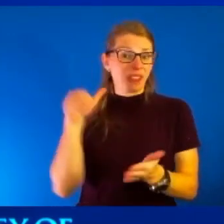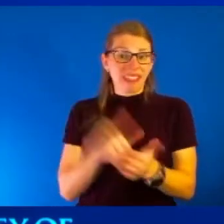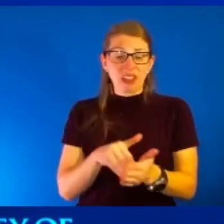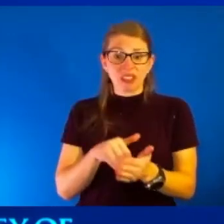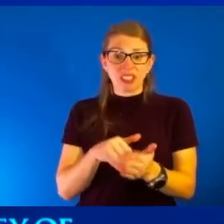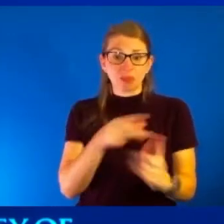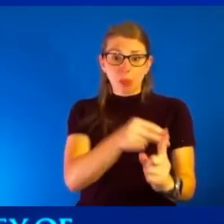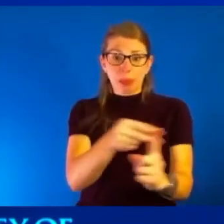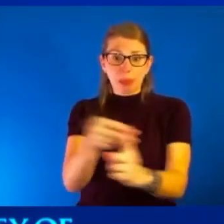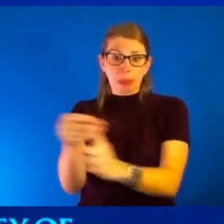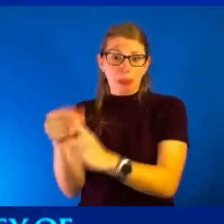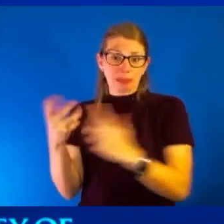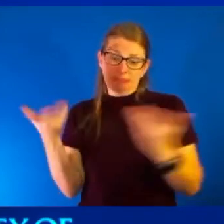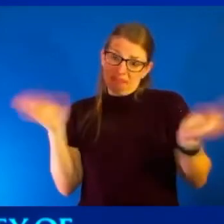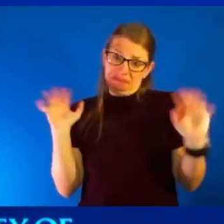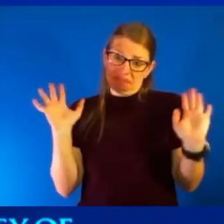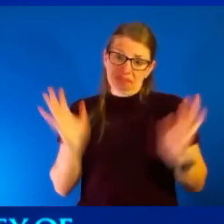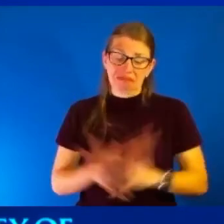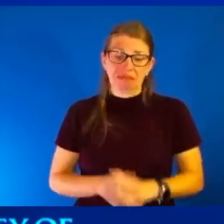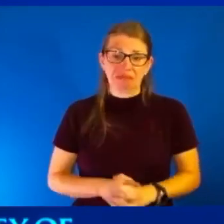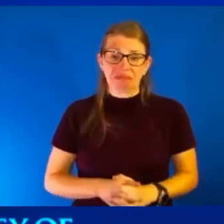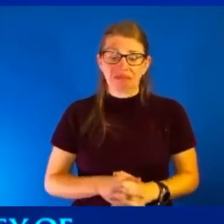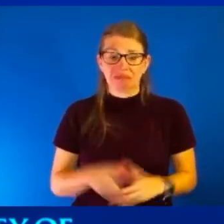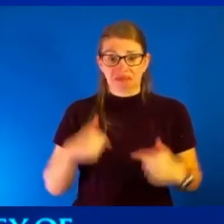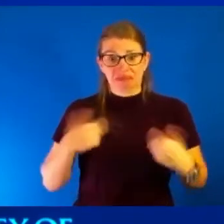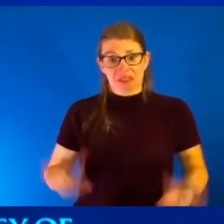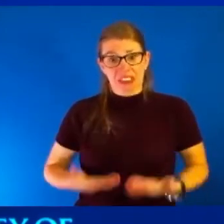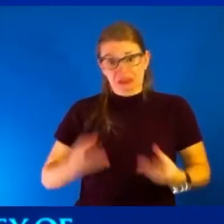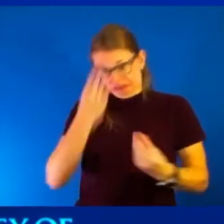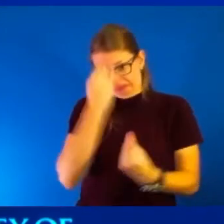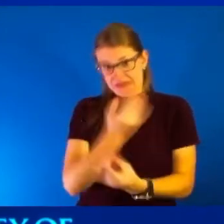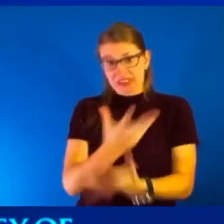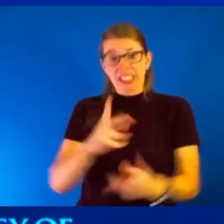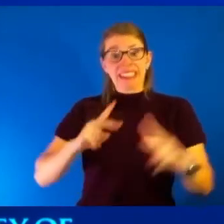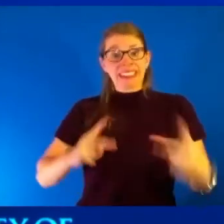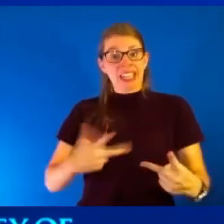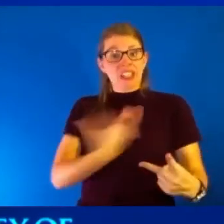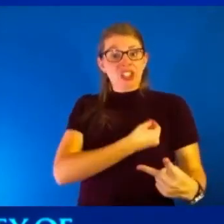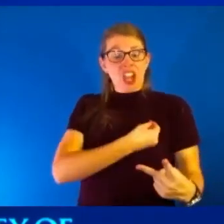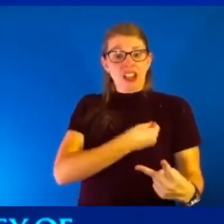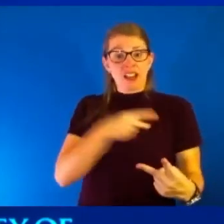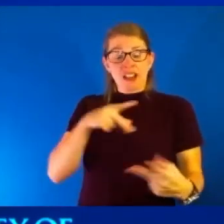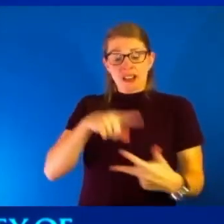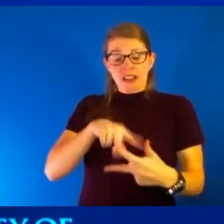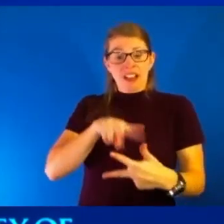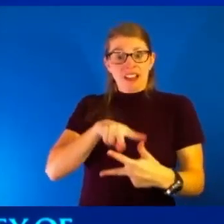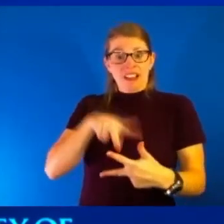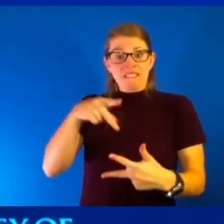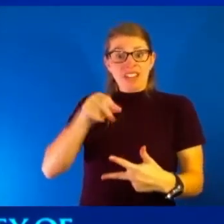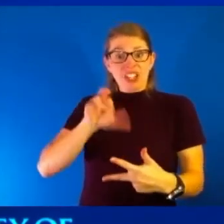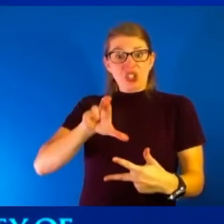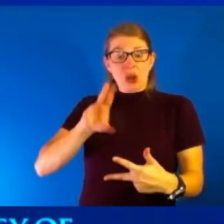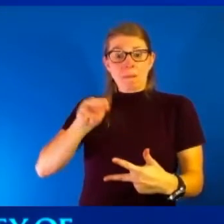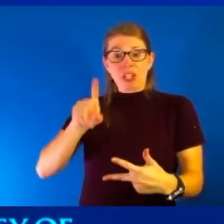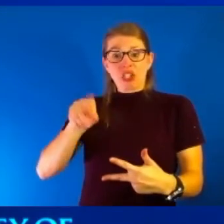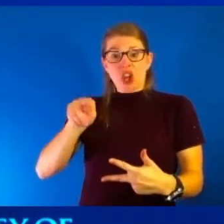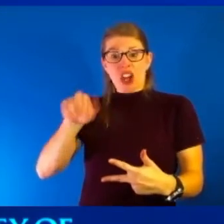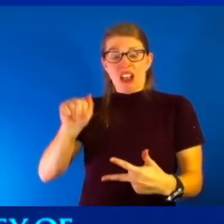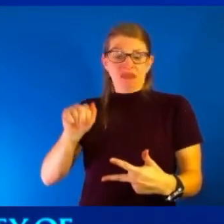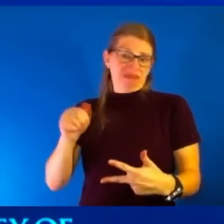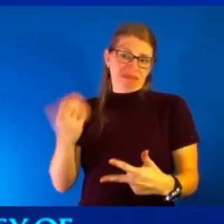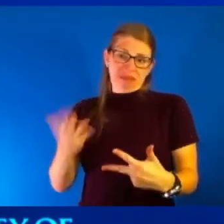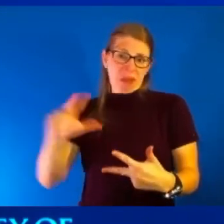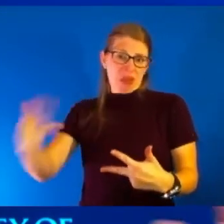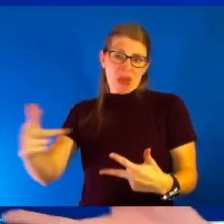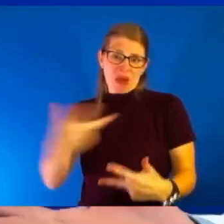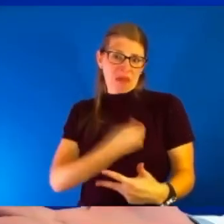And I'm here to tell you that what you had on the second shot of Pfizer Moderna may not be what you're going to have on the booster shot. So I